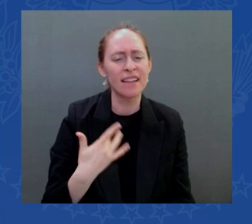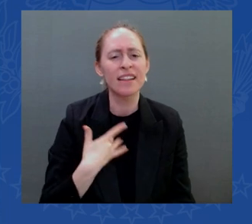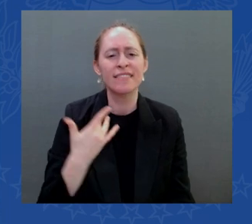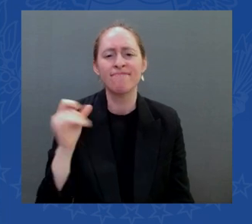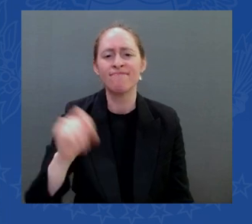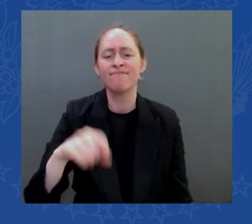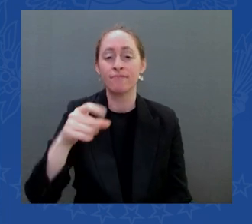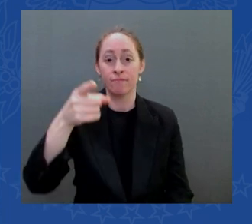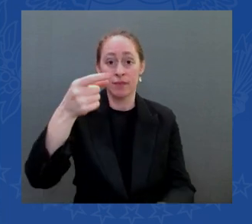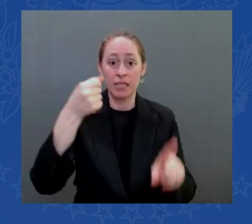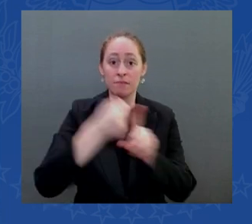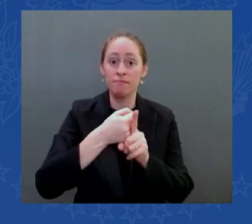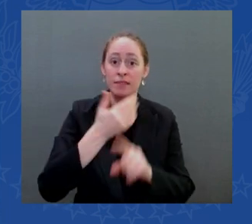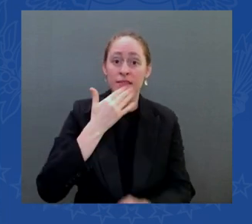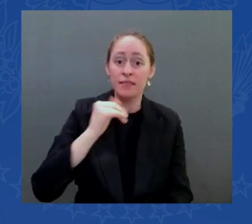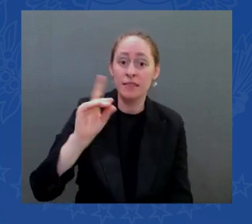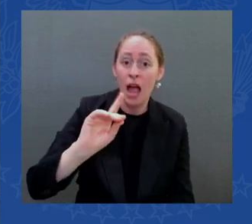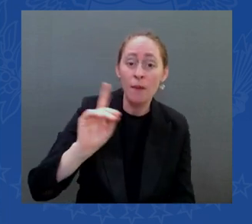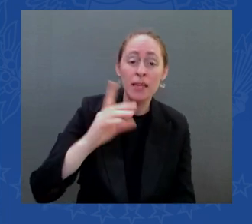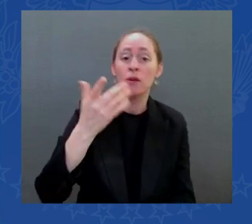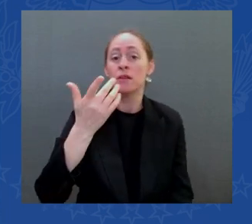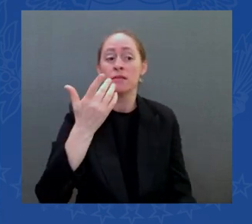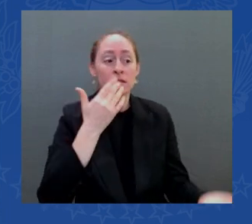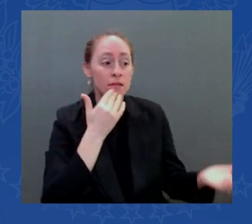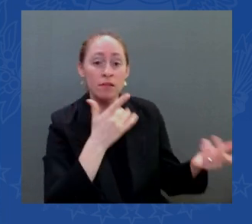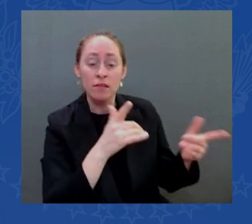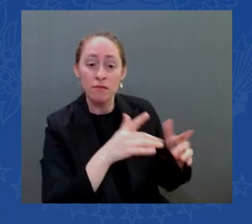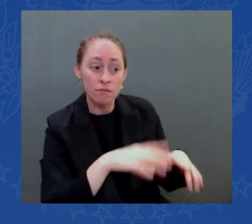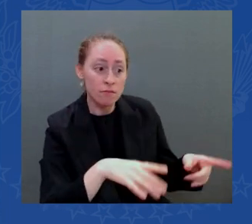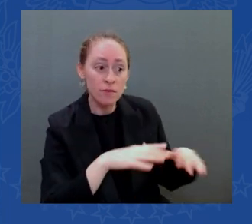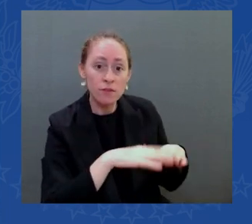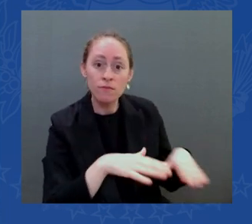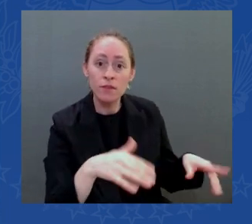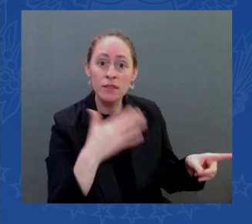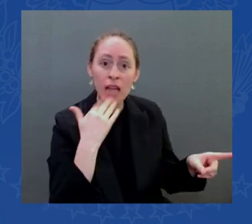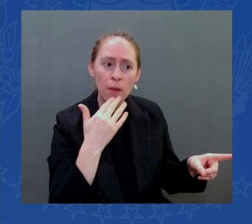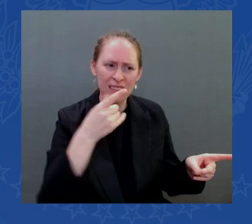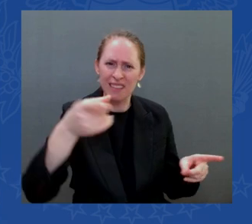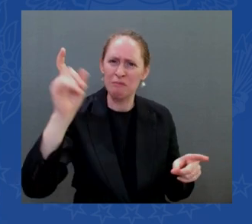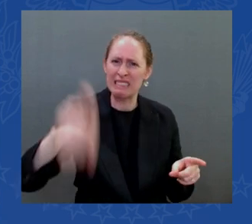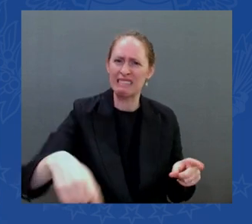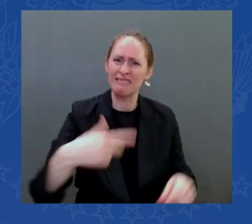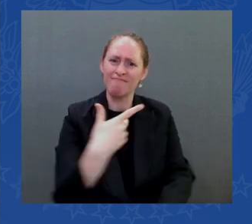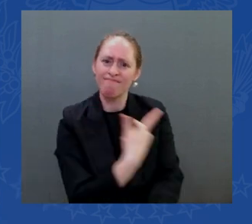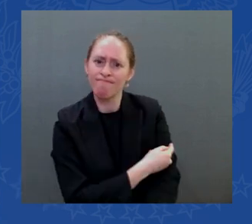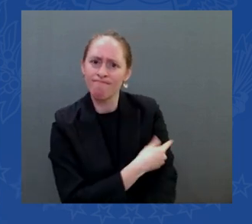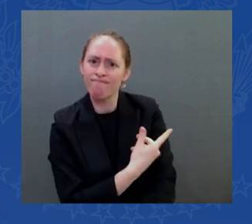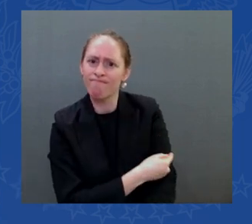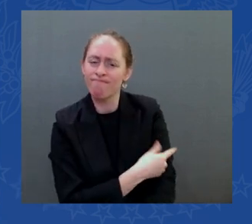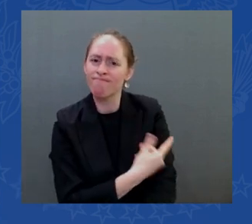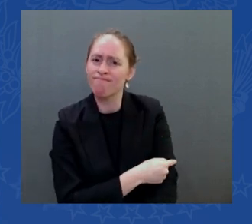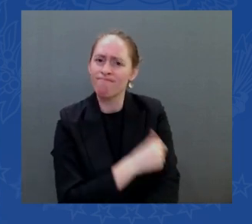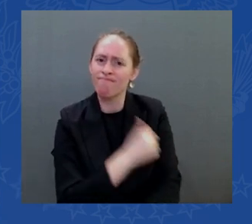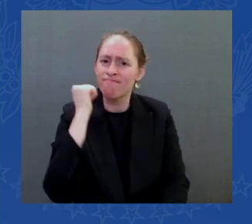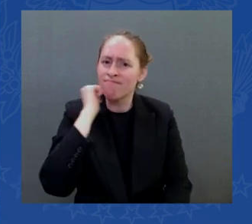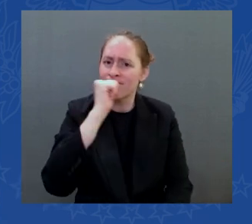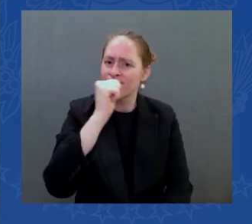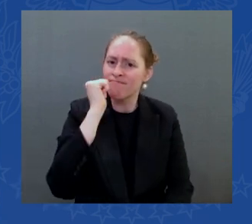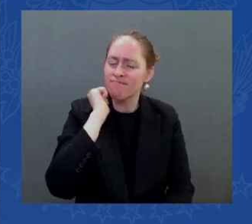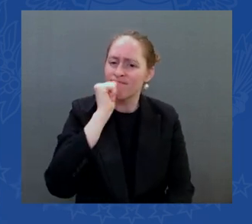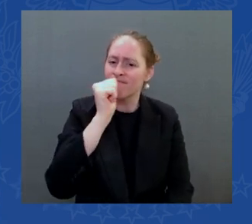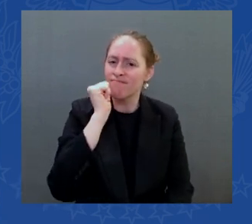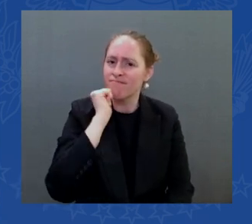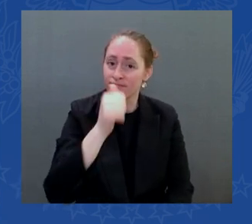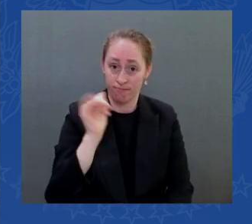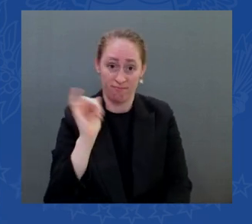they need that insulin every single day average cost is six hundred forty seven thousand six hundred forty